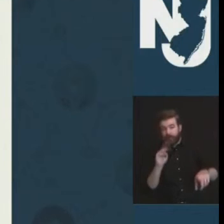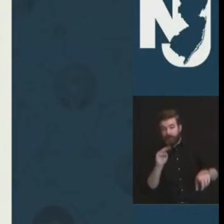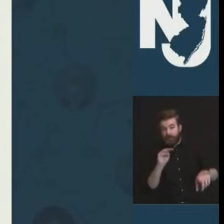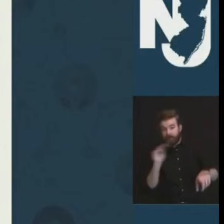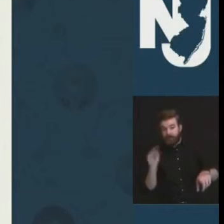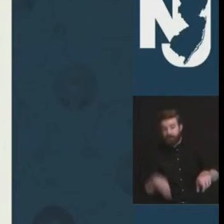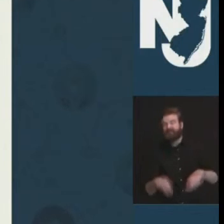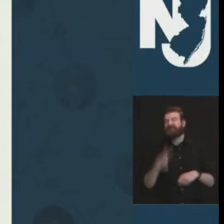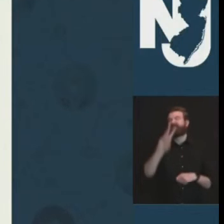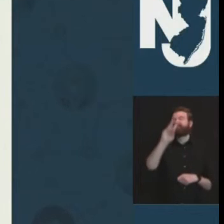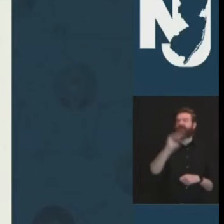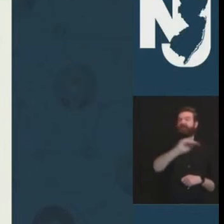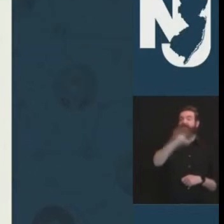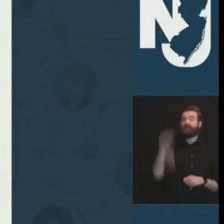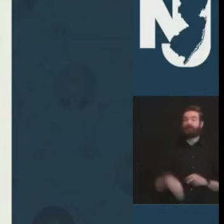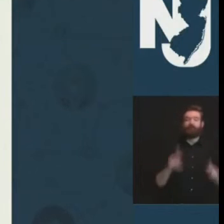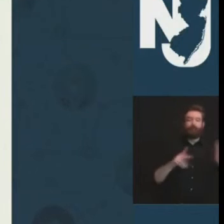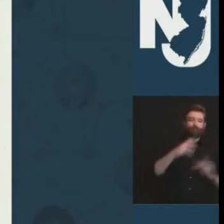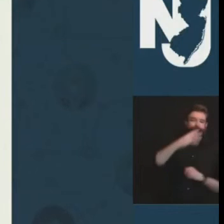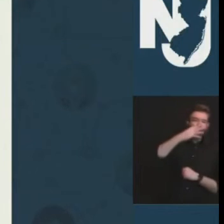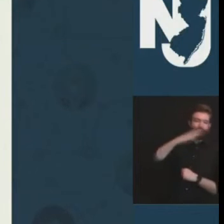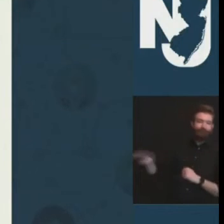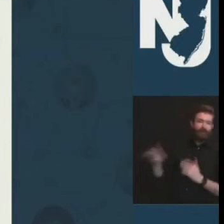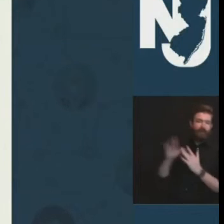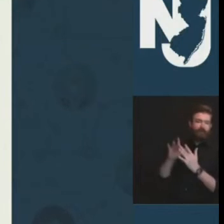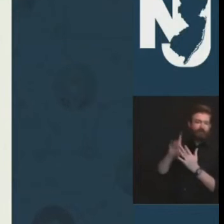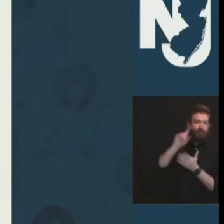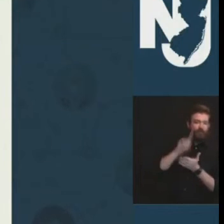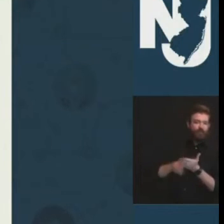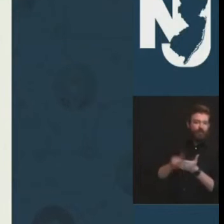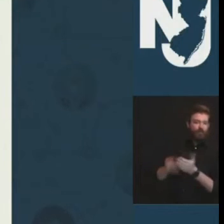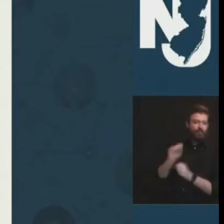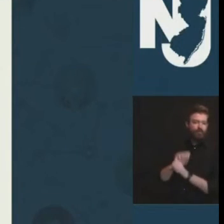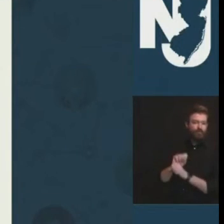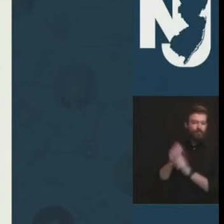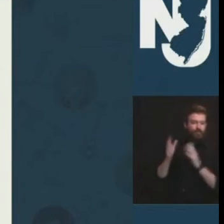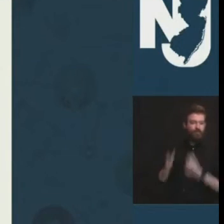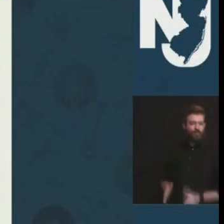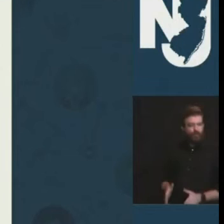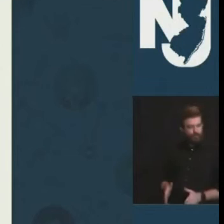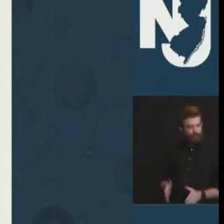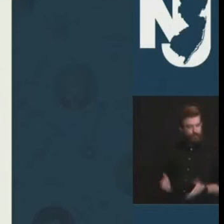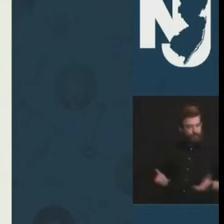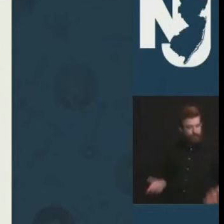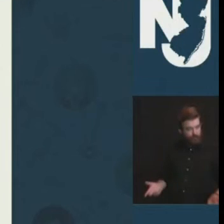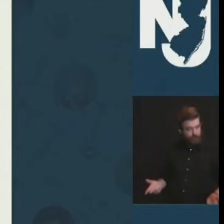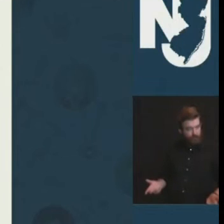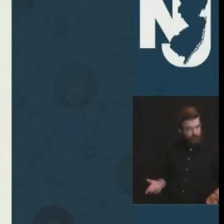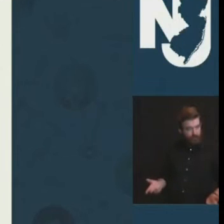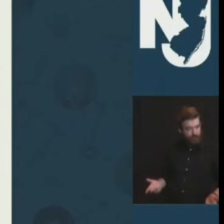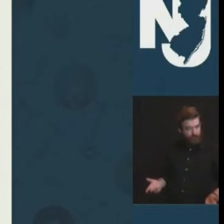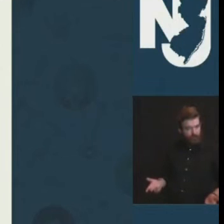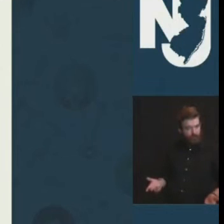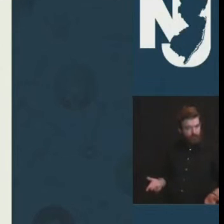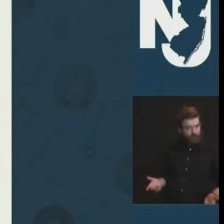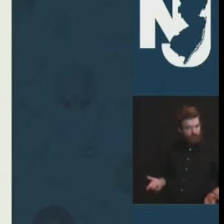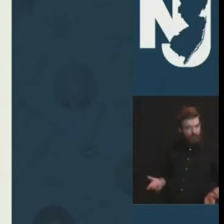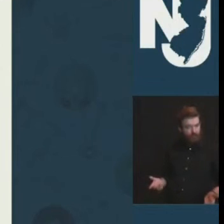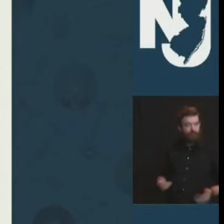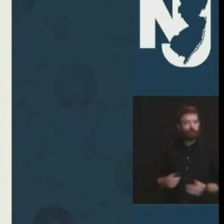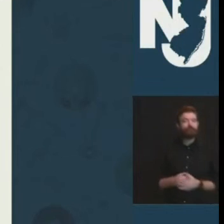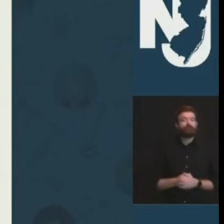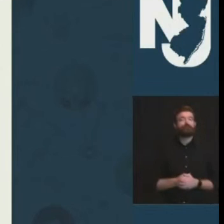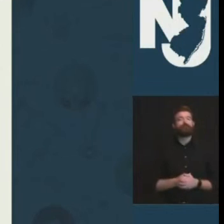have a clear job they're not in a witch hunt making sure you have the resources you need to safely self-quarantine and notify those